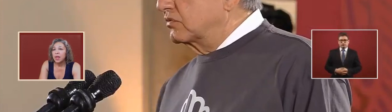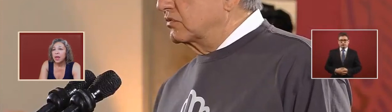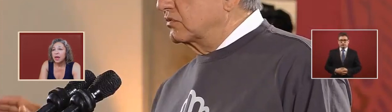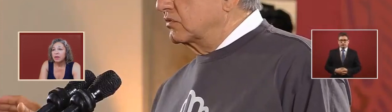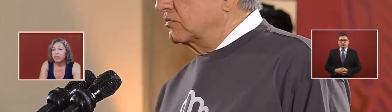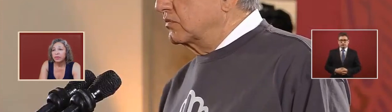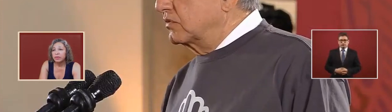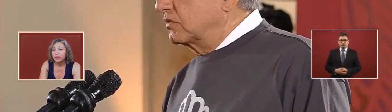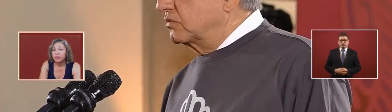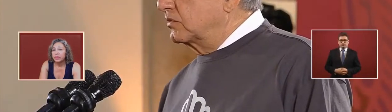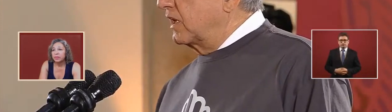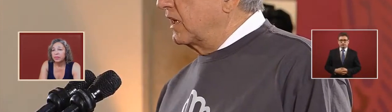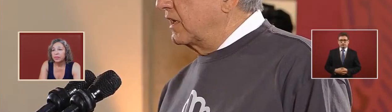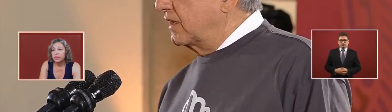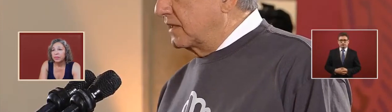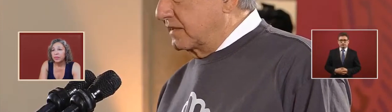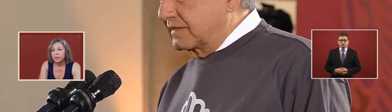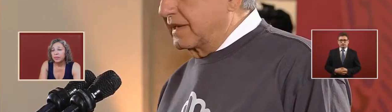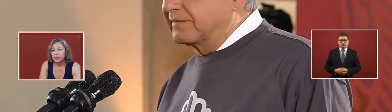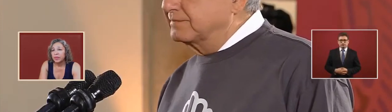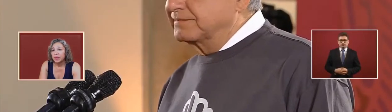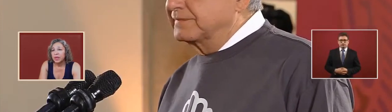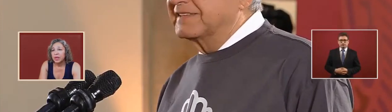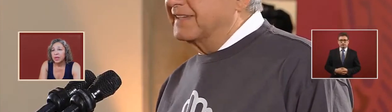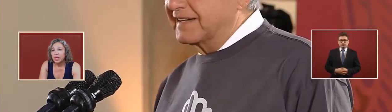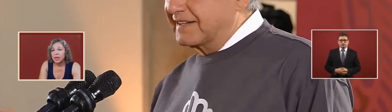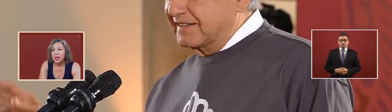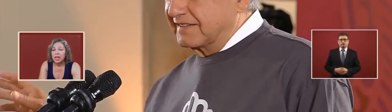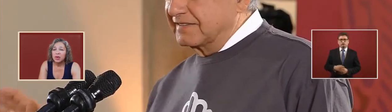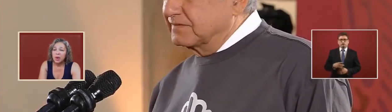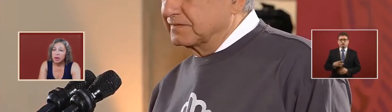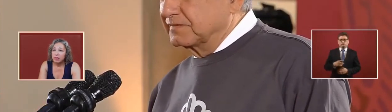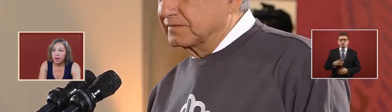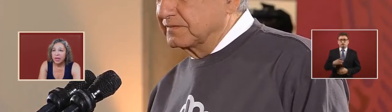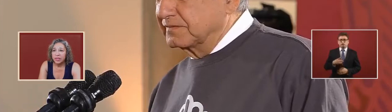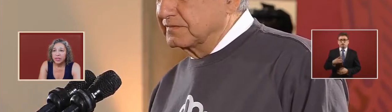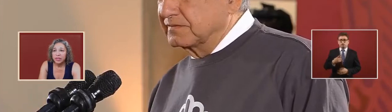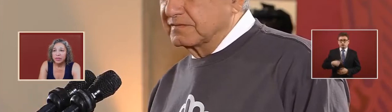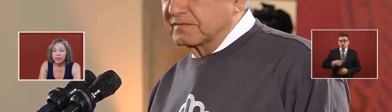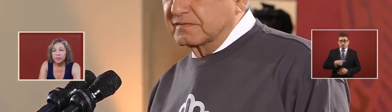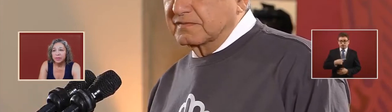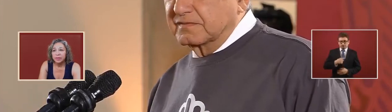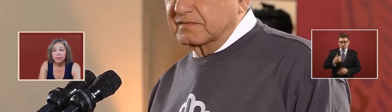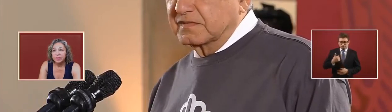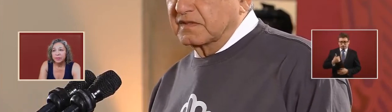we have a great advantage